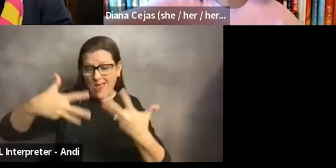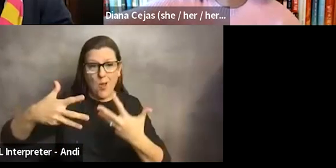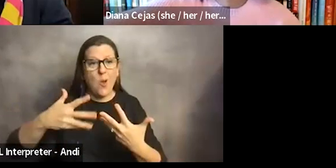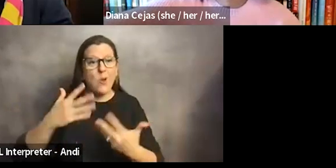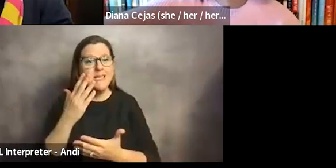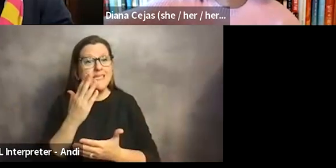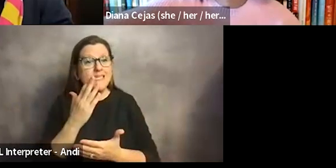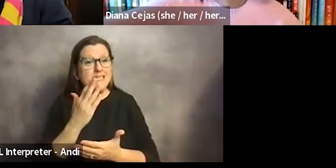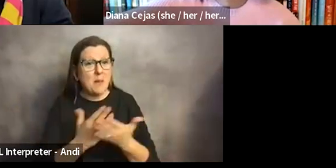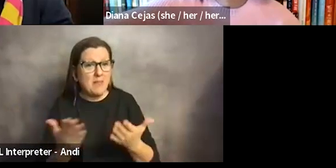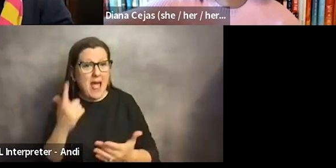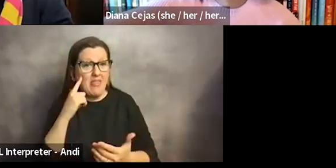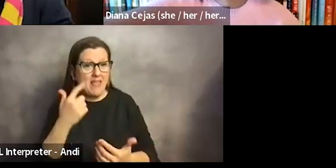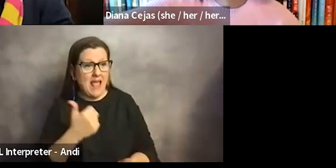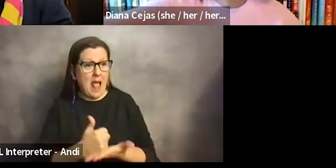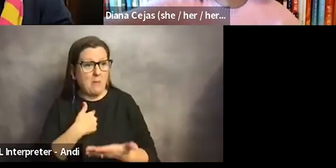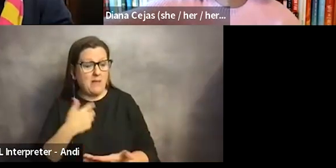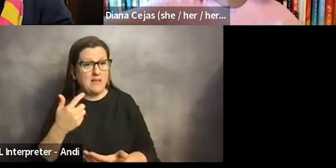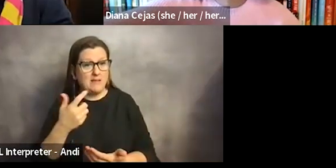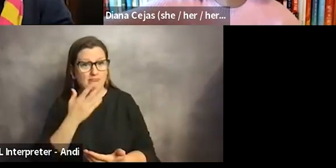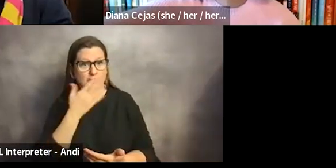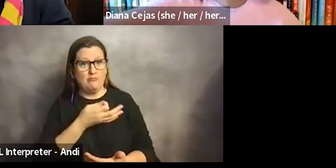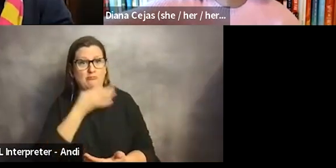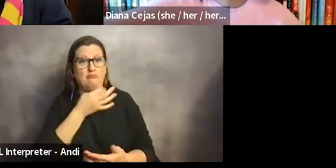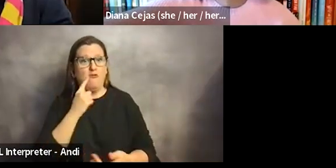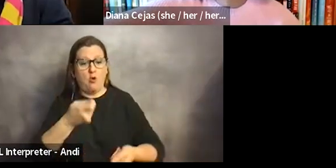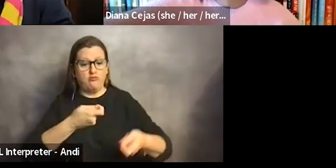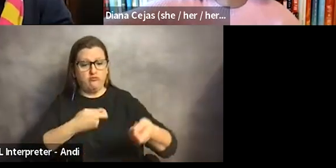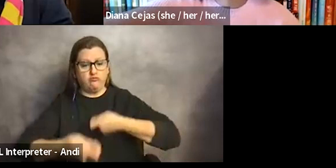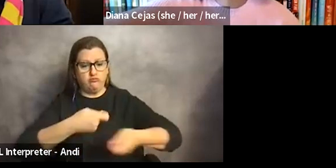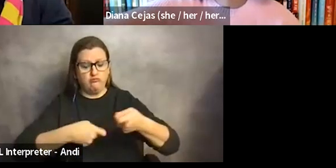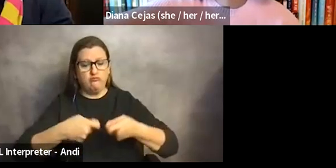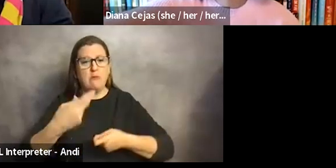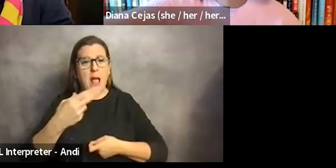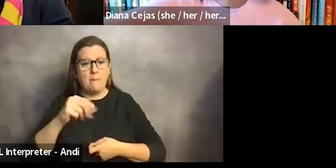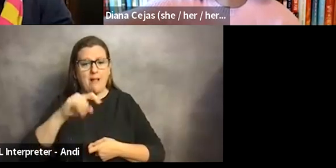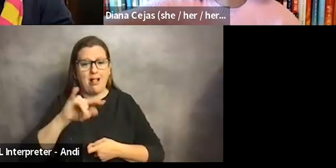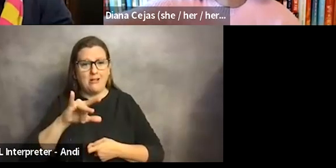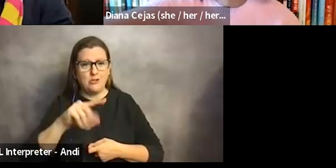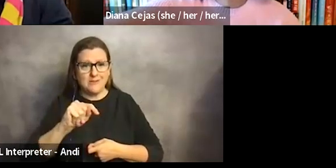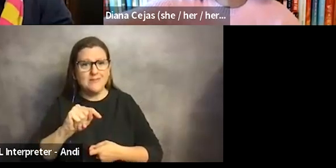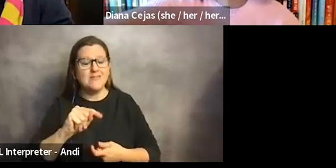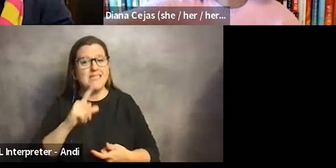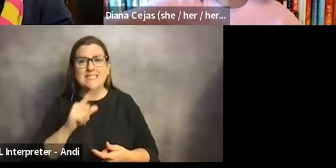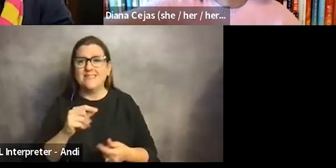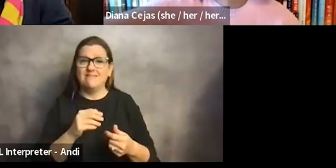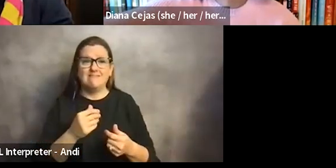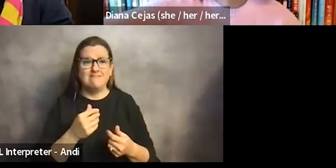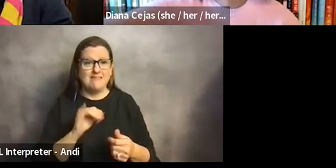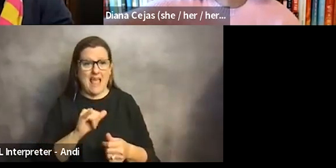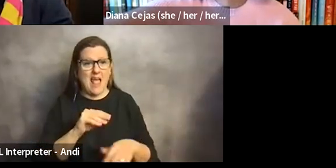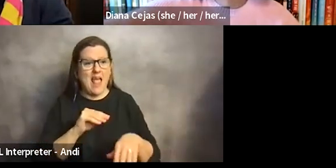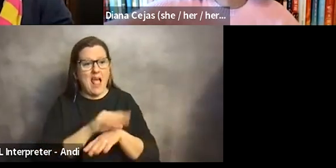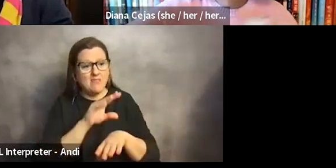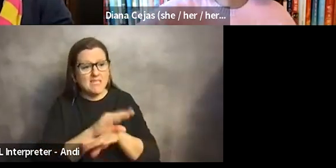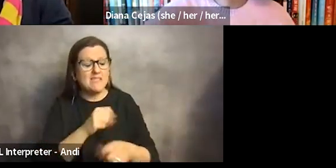good transplant hepatologist, um, helped me to do that and turn that around on myself. So advocacy, persistence, um, you on behalf of my